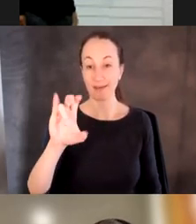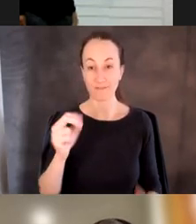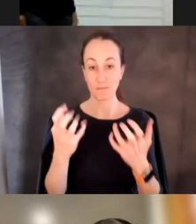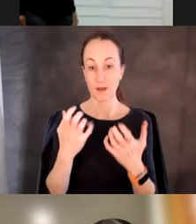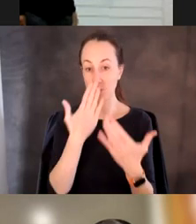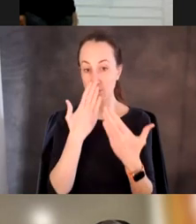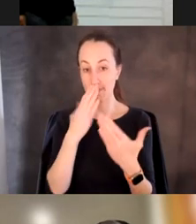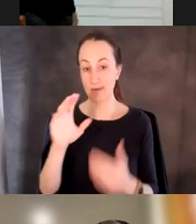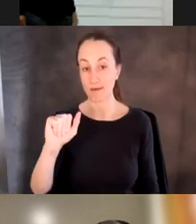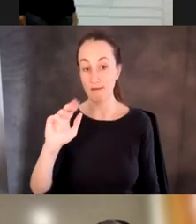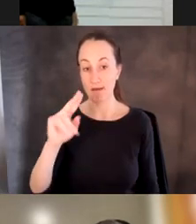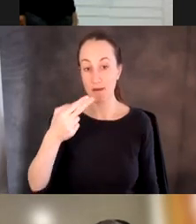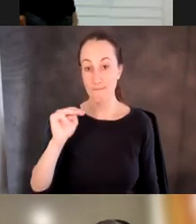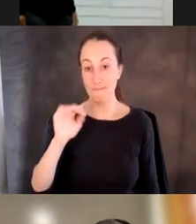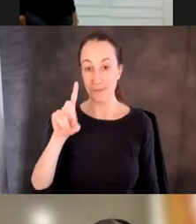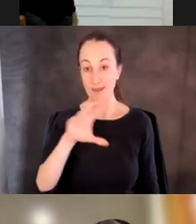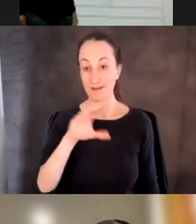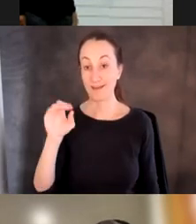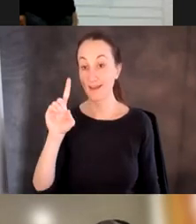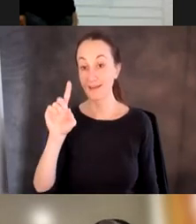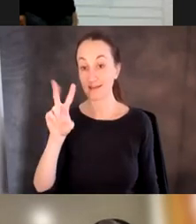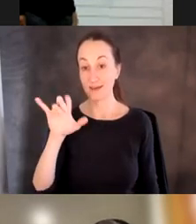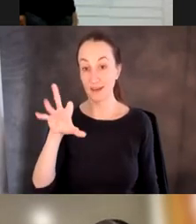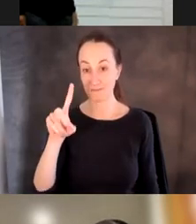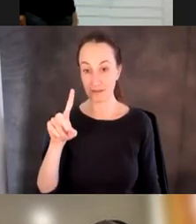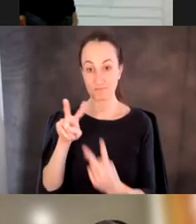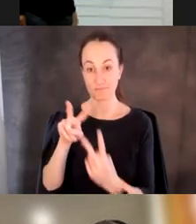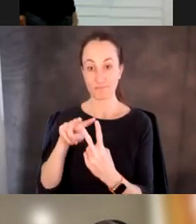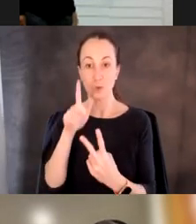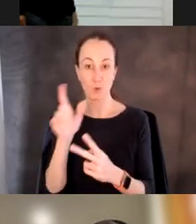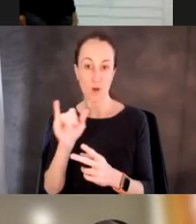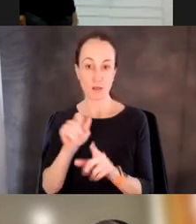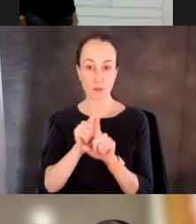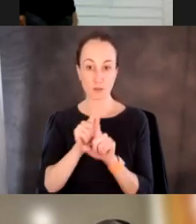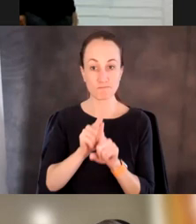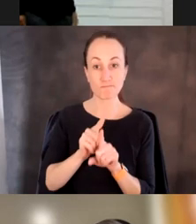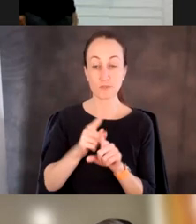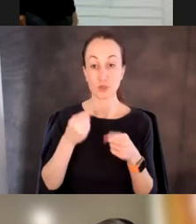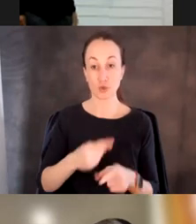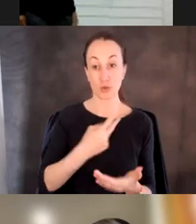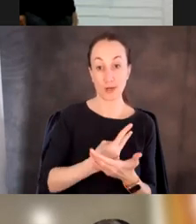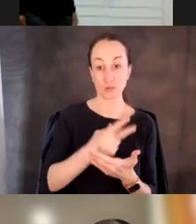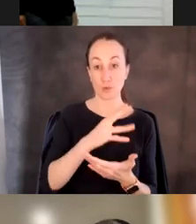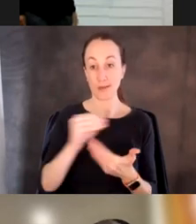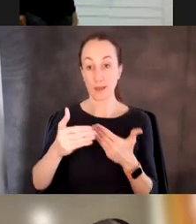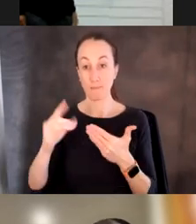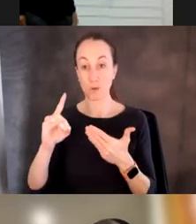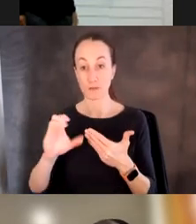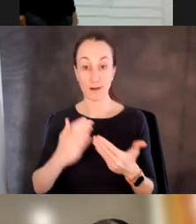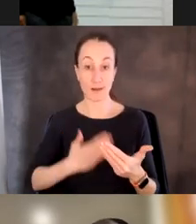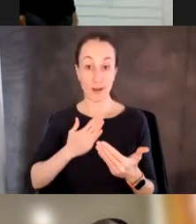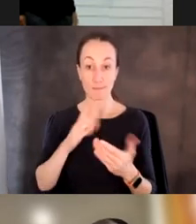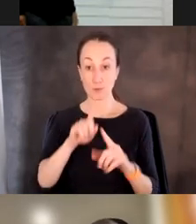and, and David, um, who, who also mentored me in grad school and during my postdoc, um, and happy to take questions.